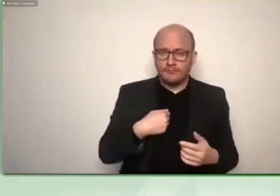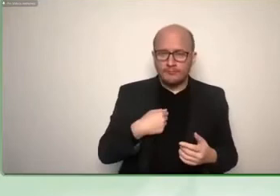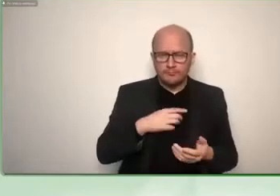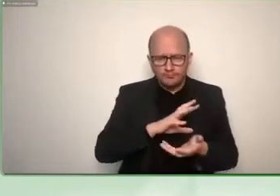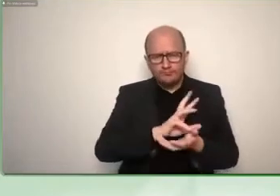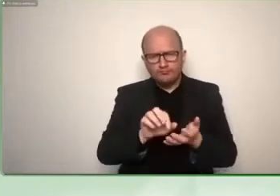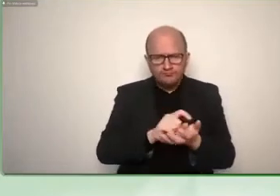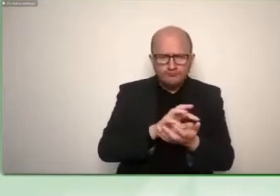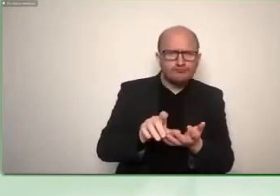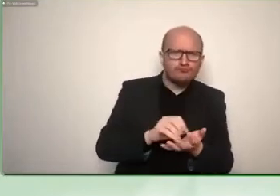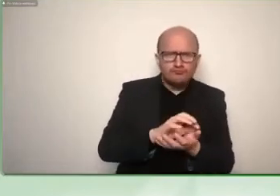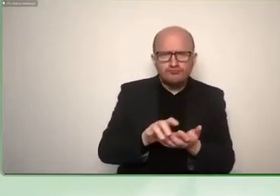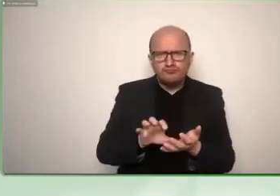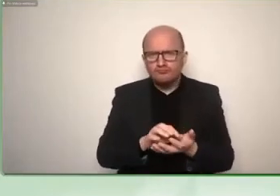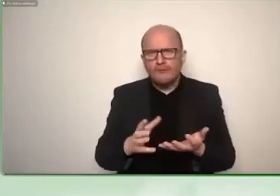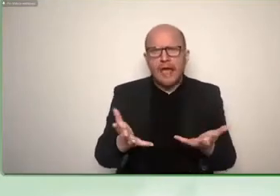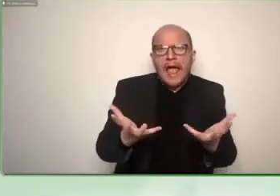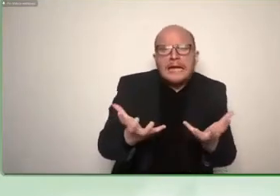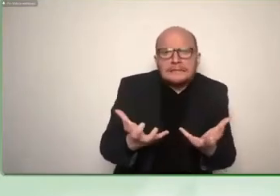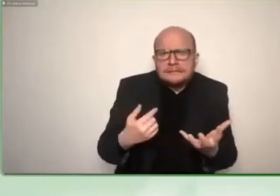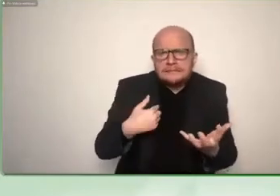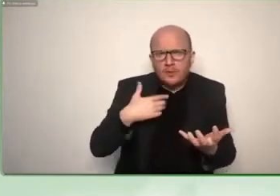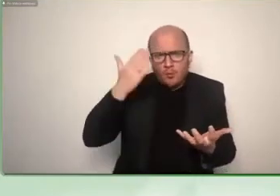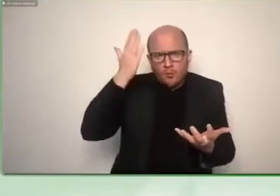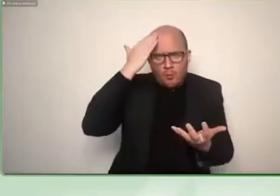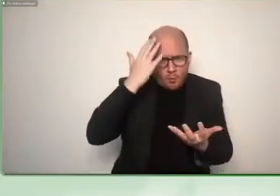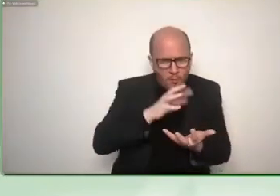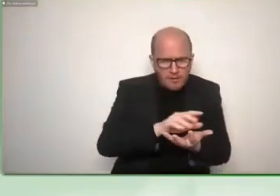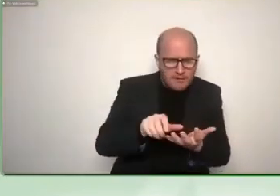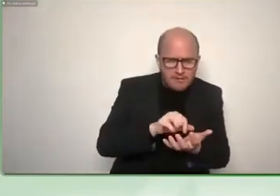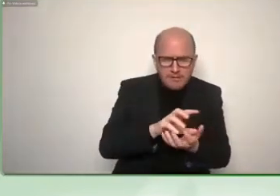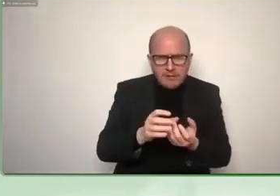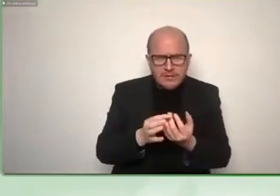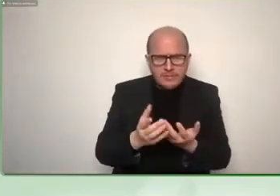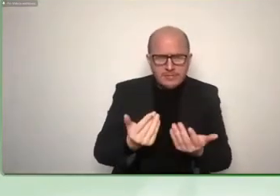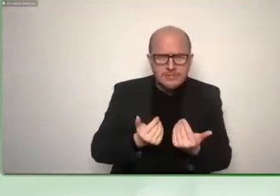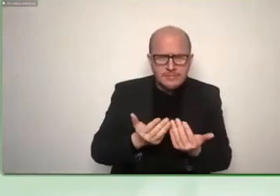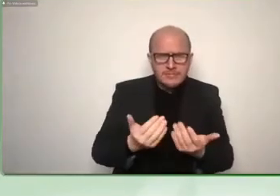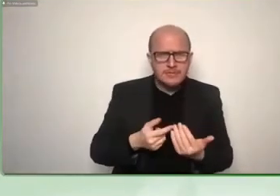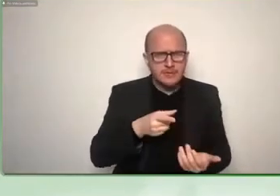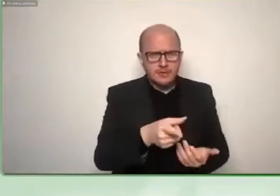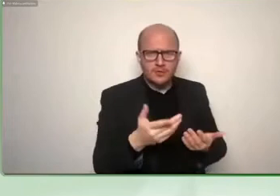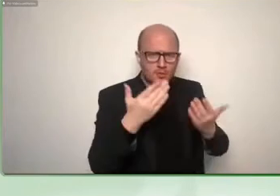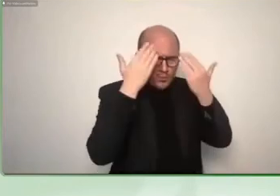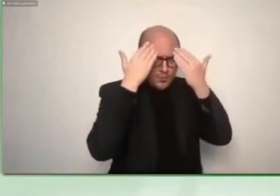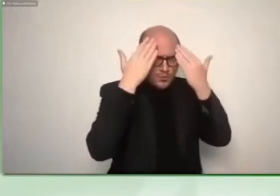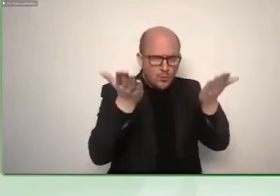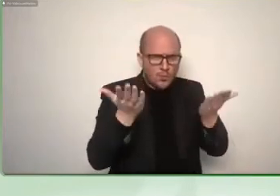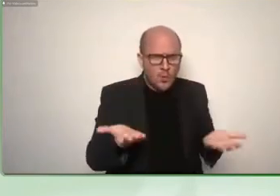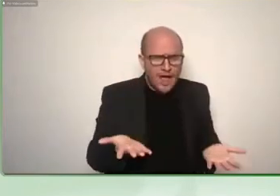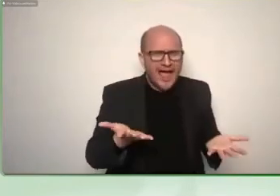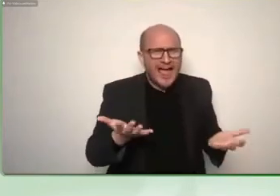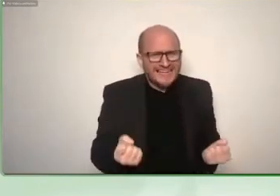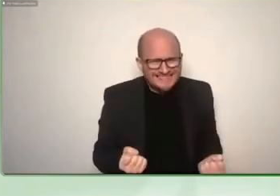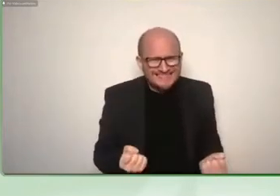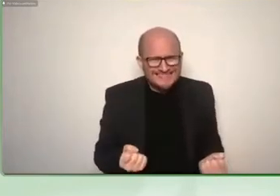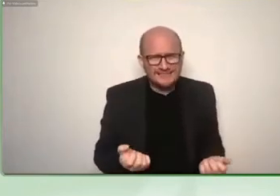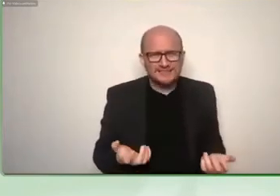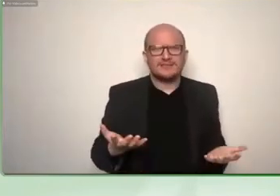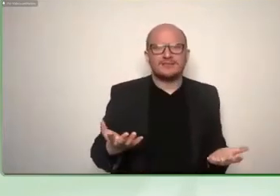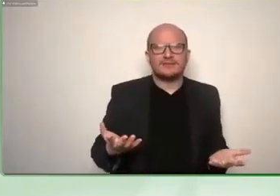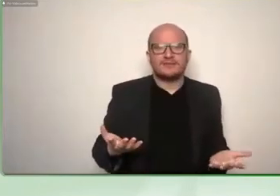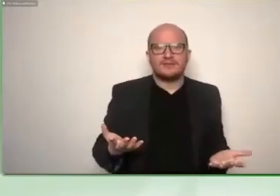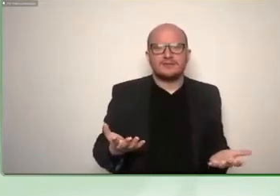else knew this um technique which is so convenient because it's so incredibly easy